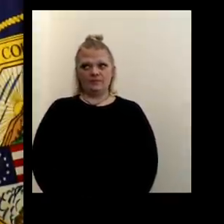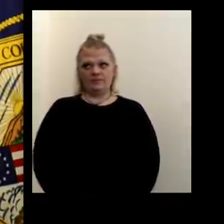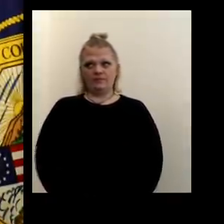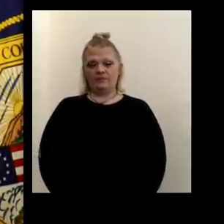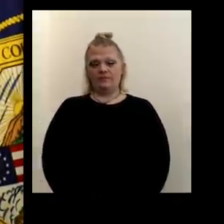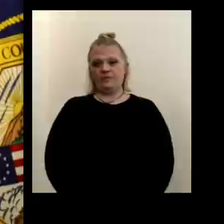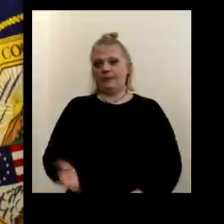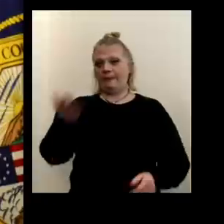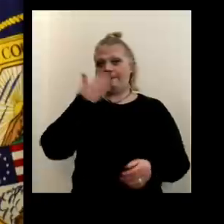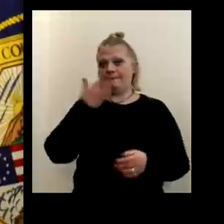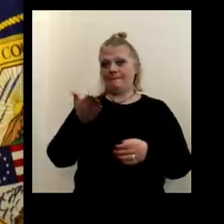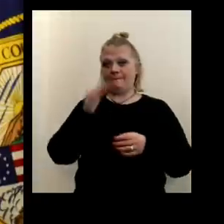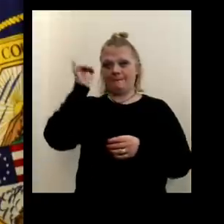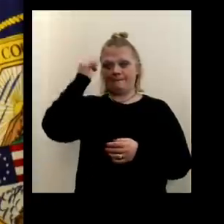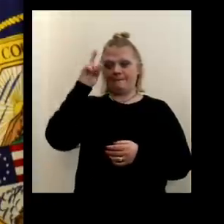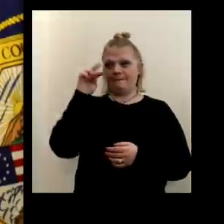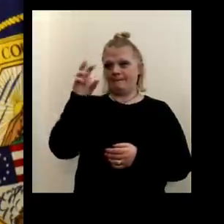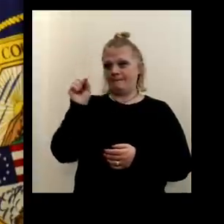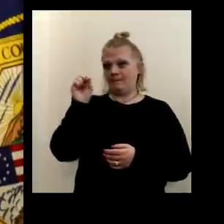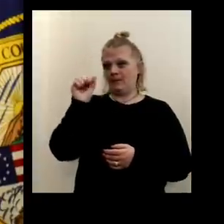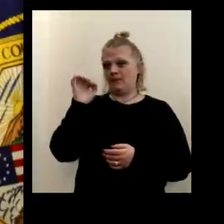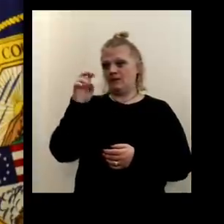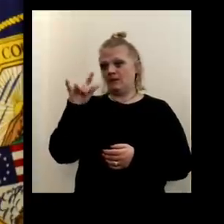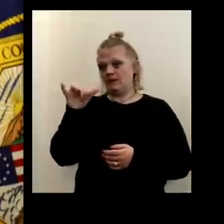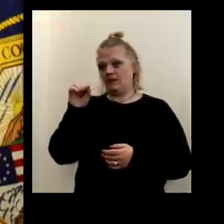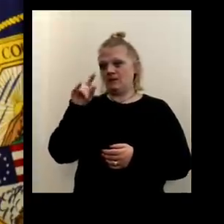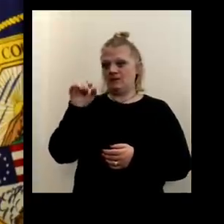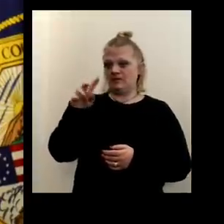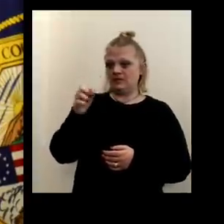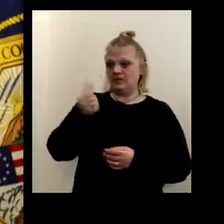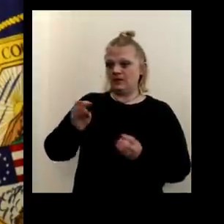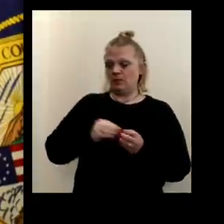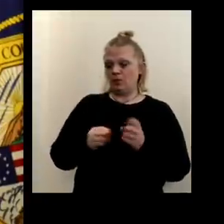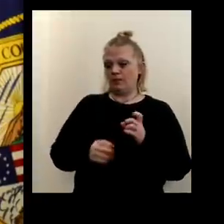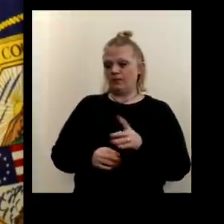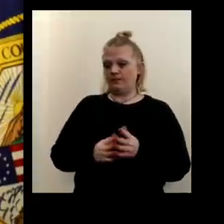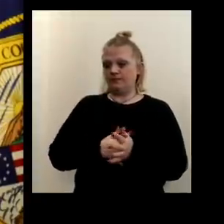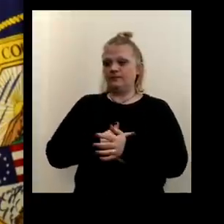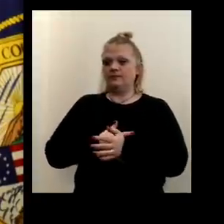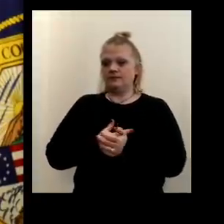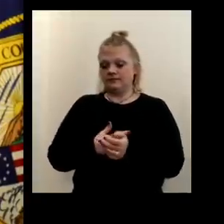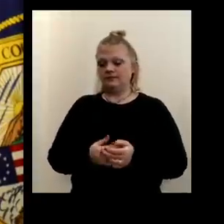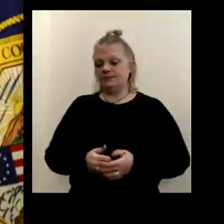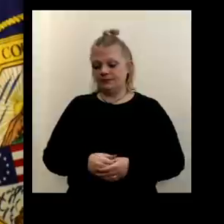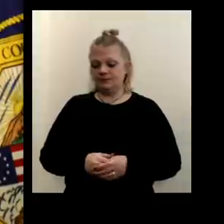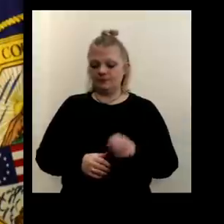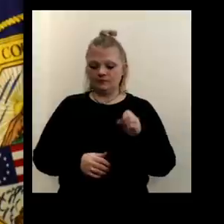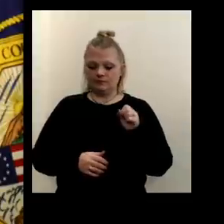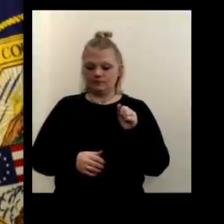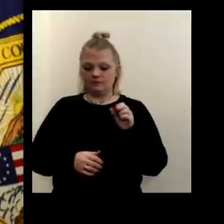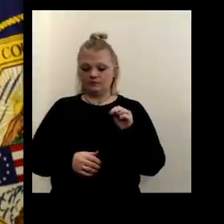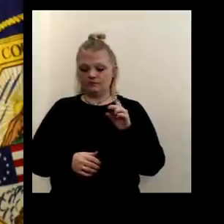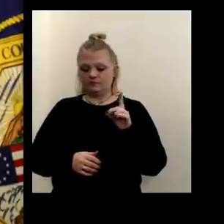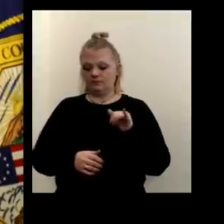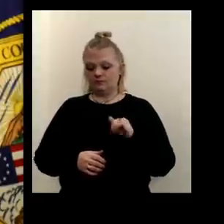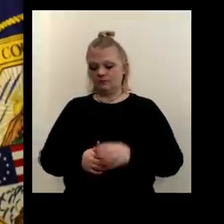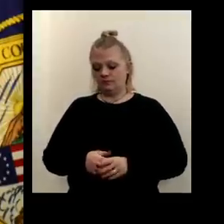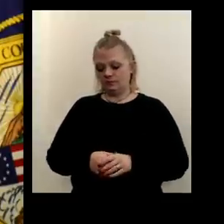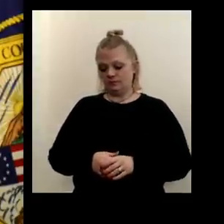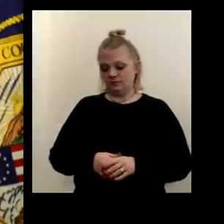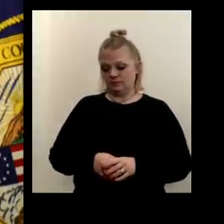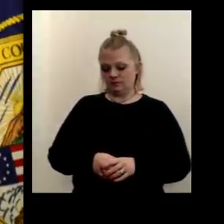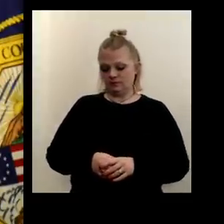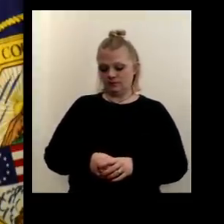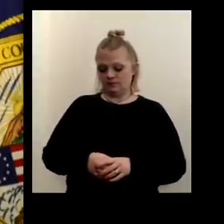Thank you. Buffalo News, Sandy Chan, Steve Watson, any more questions? Yes. Um, thank you. Regarding,